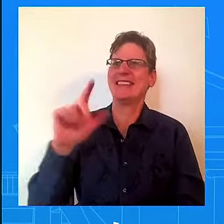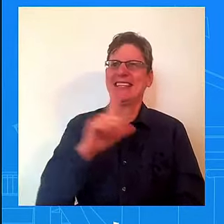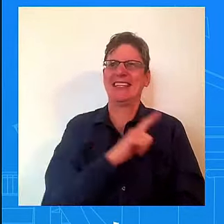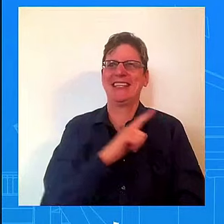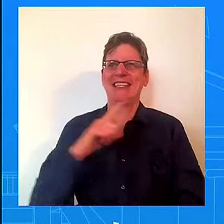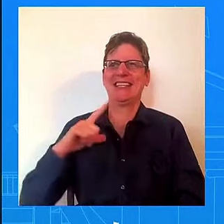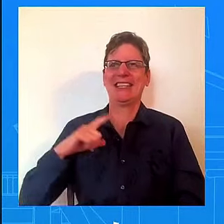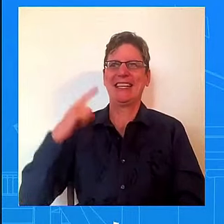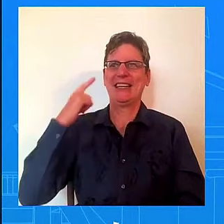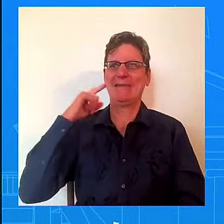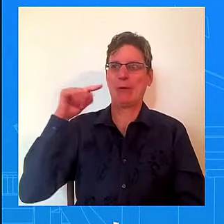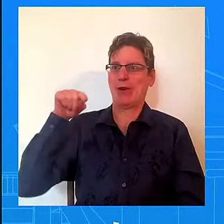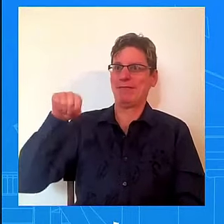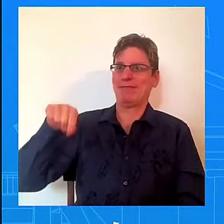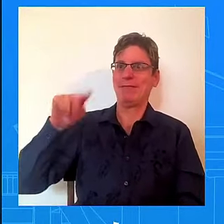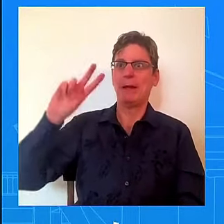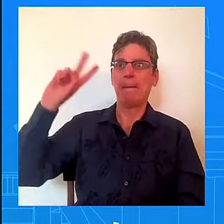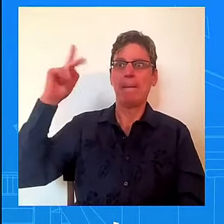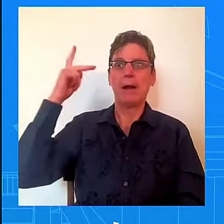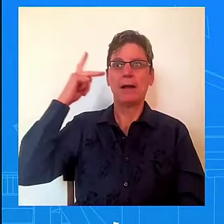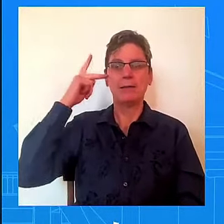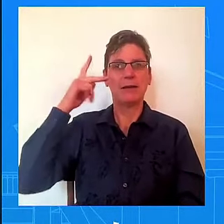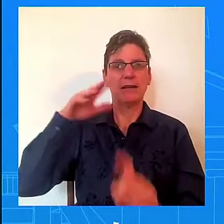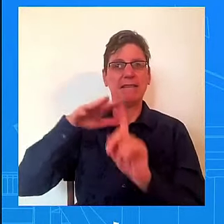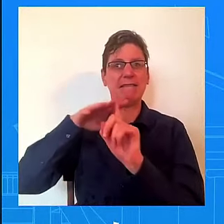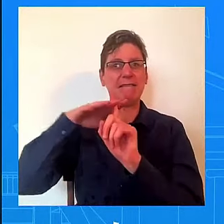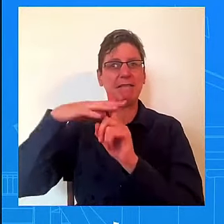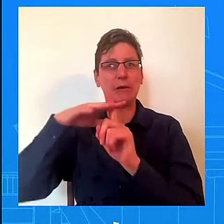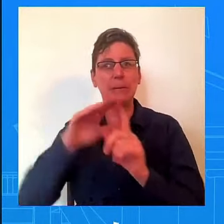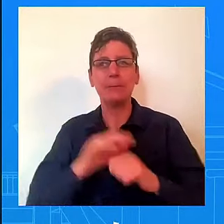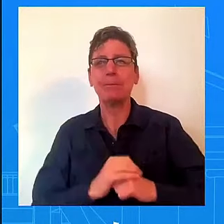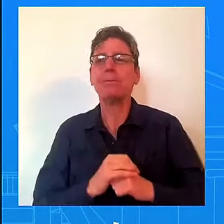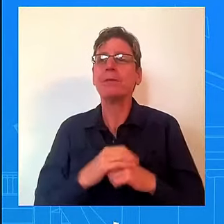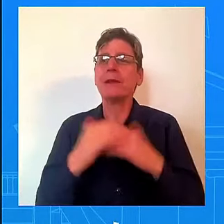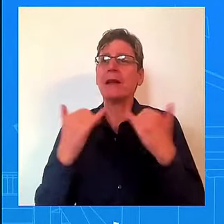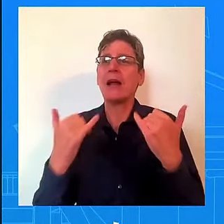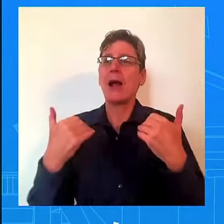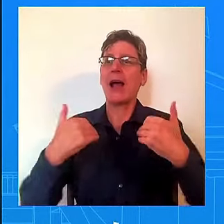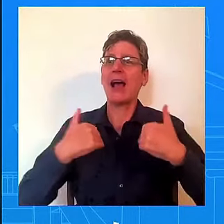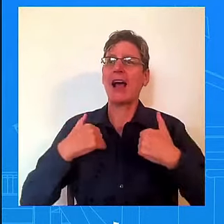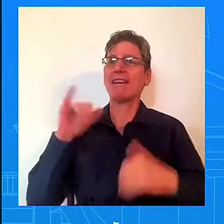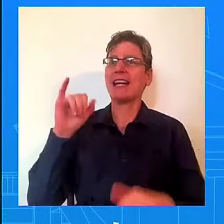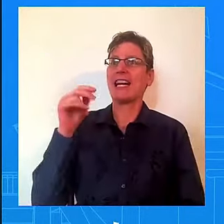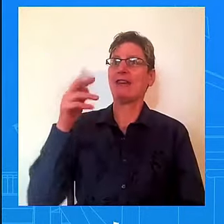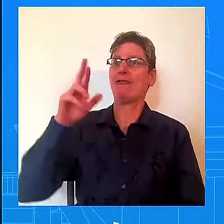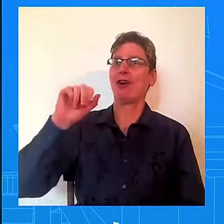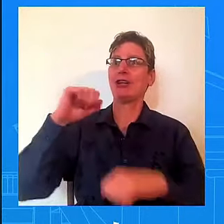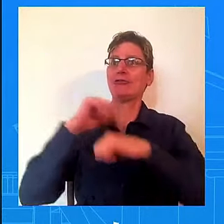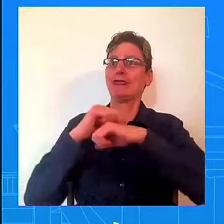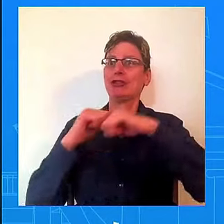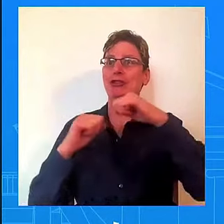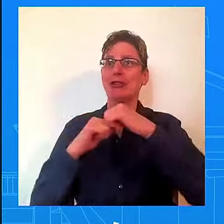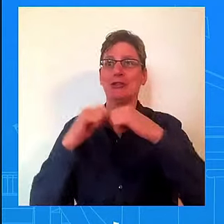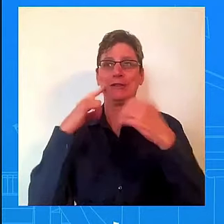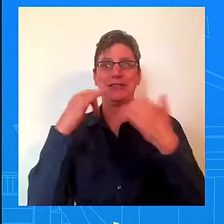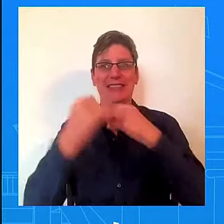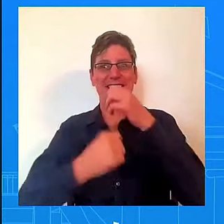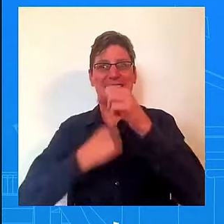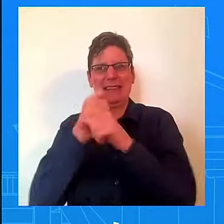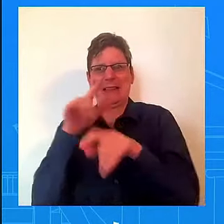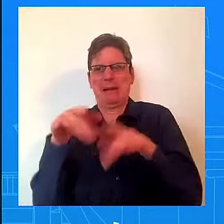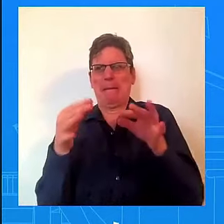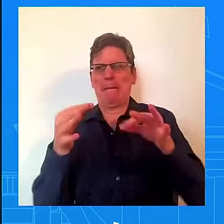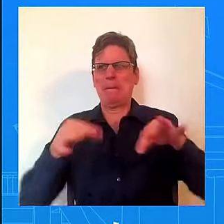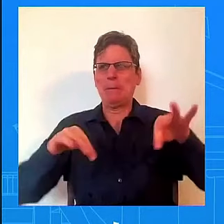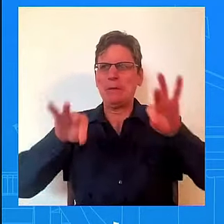done because this President had the leadership, had the experience, has the foresight to understand what the American people need and what is